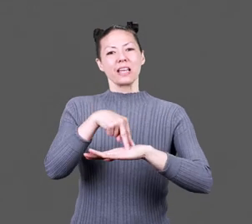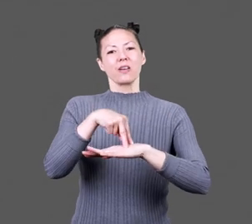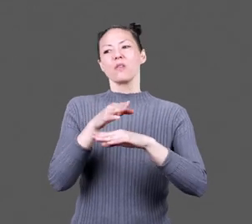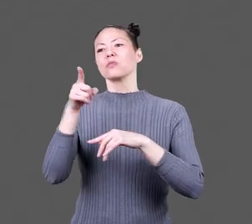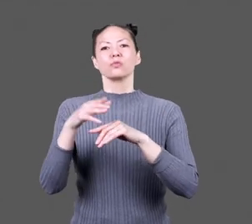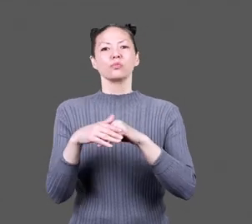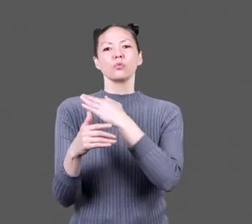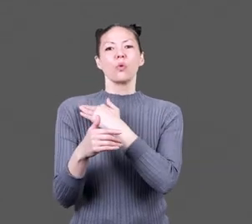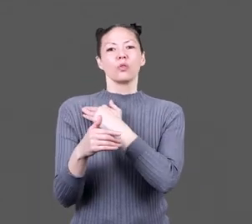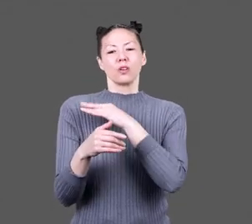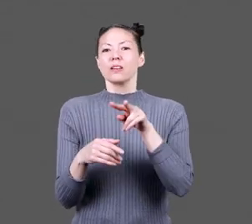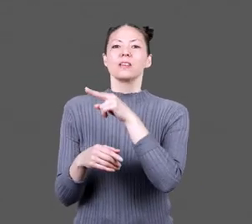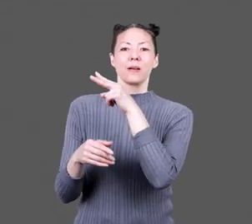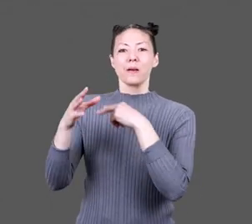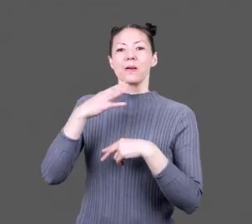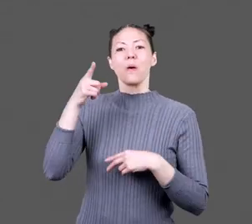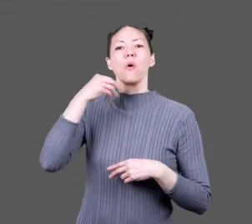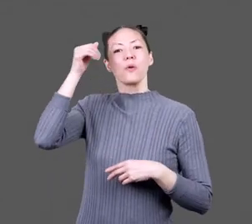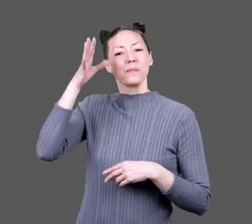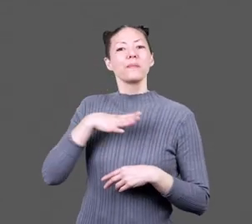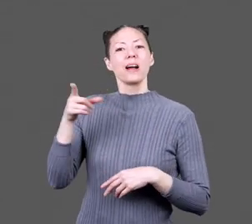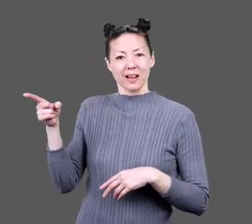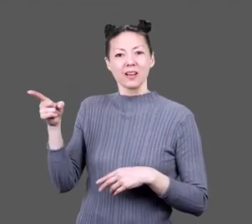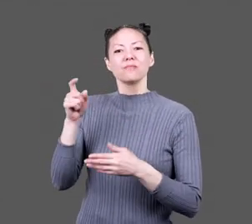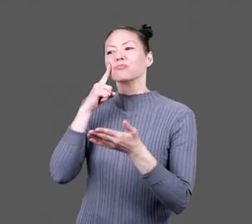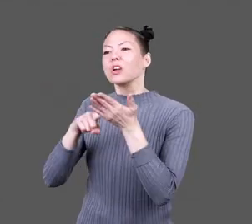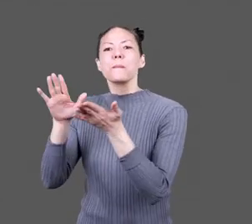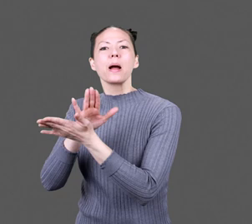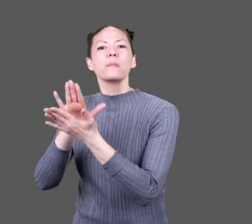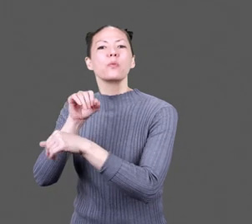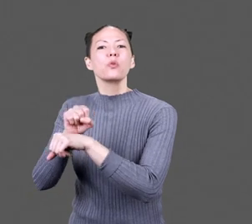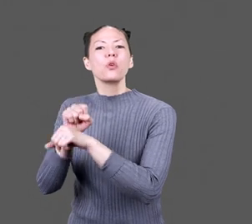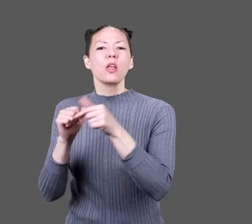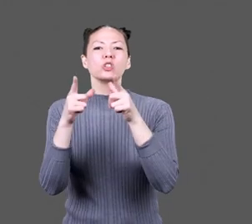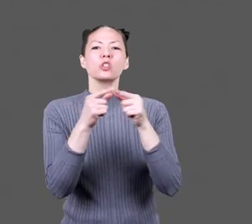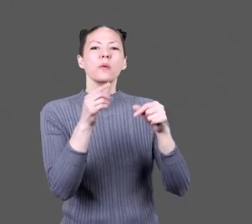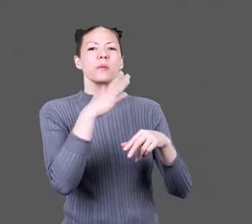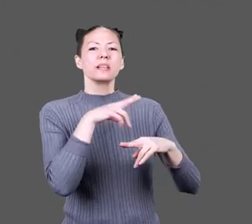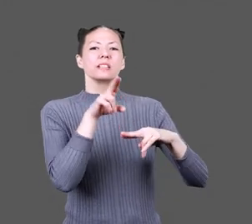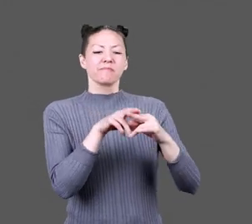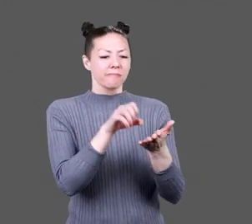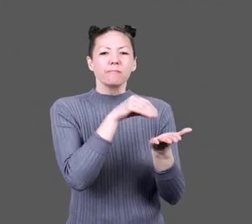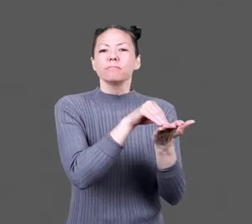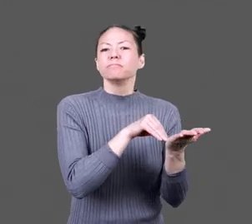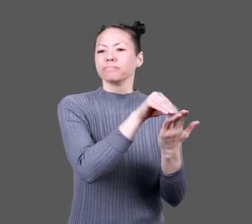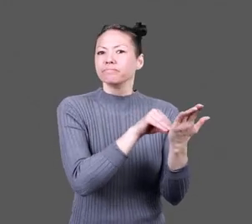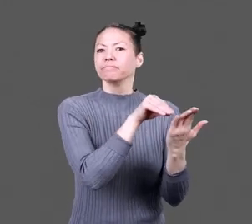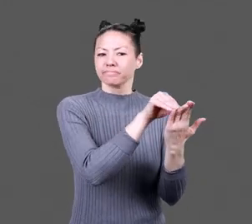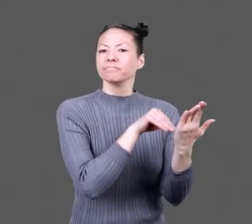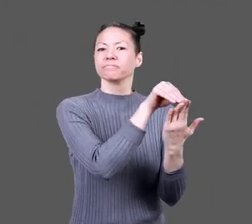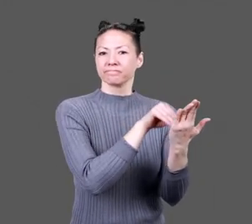woman stands over the shoulder of an older white man behind a desk. He checks her paperwork while another Japanese woman sits taking notes.